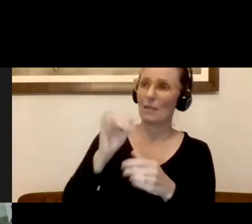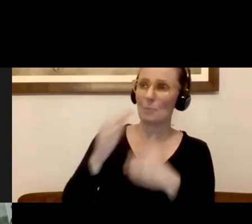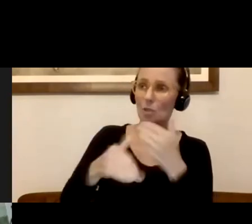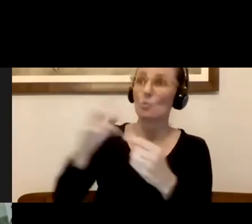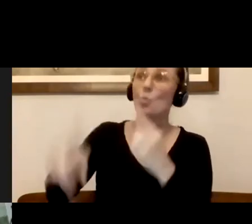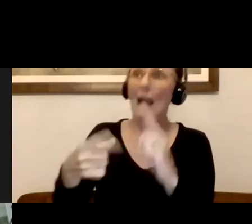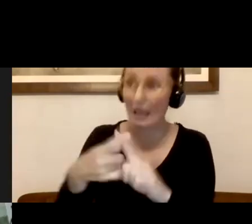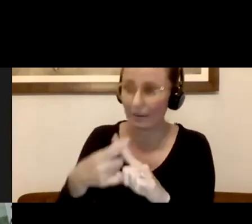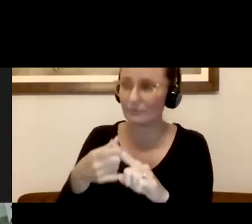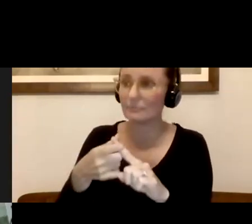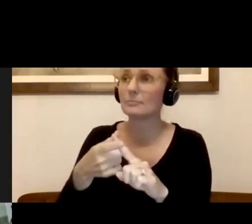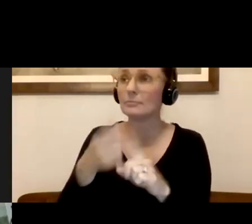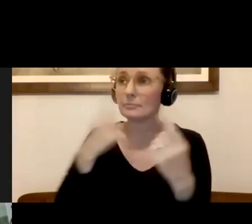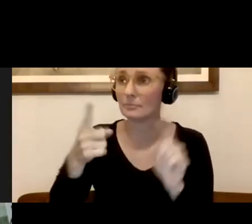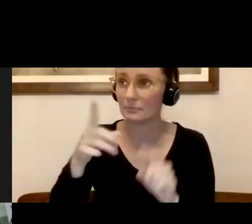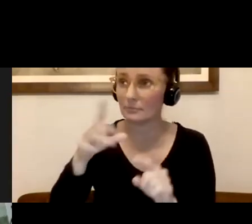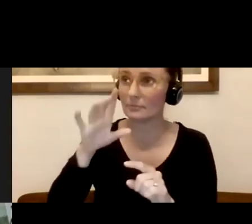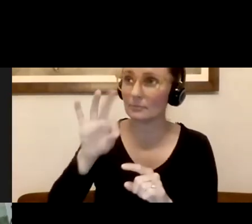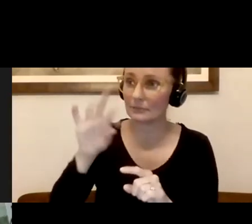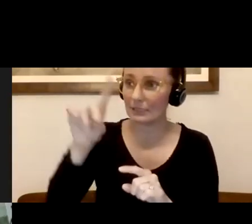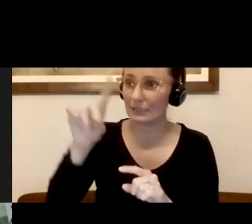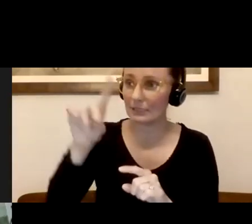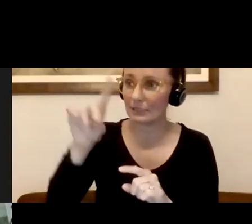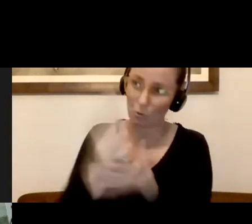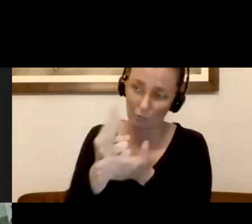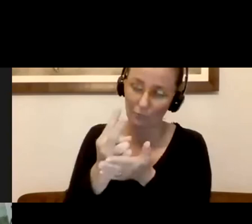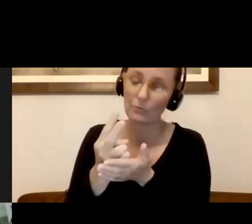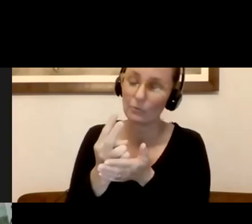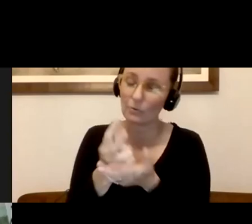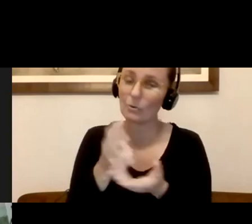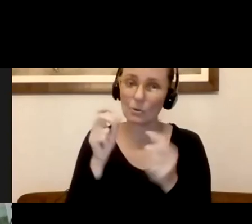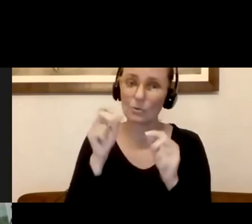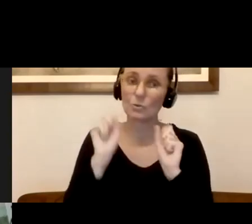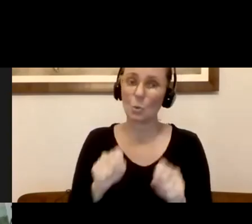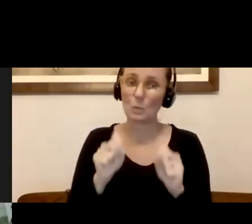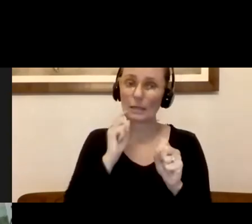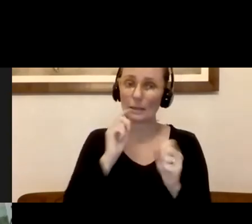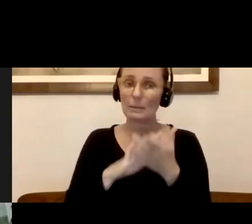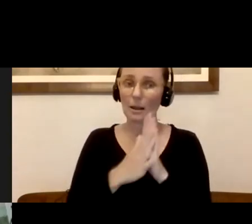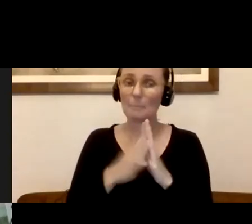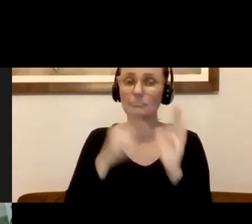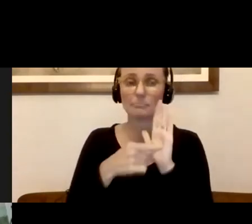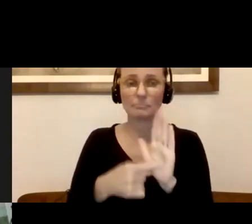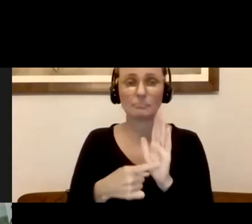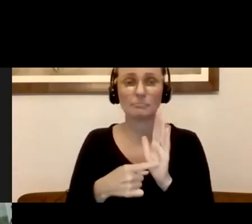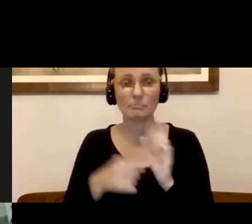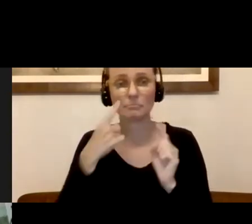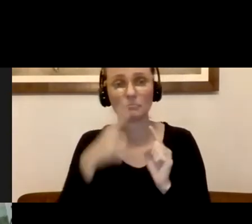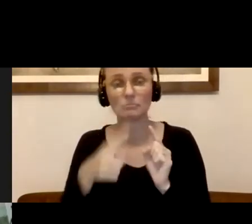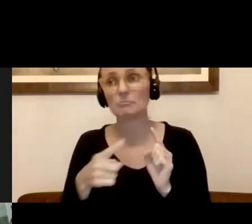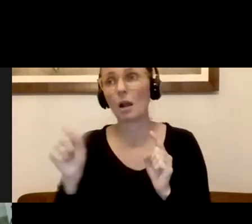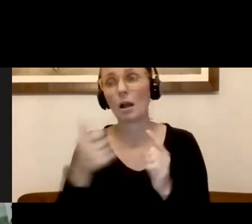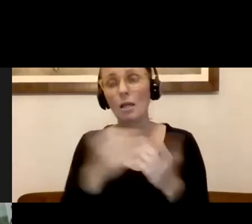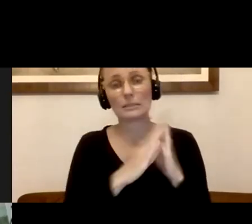that so that it is, um, a way to actually do the testing so that we can be an example for other, um, municipalities